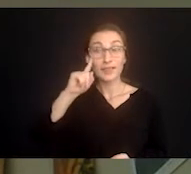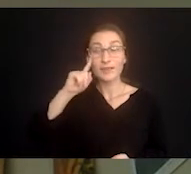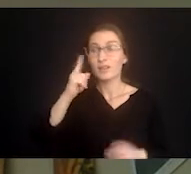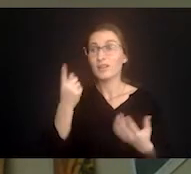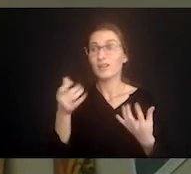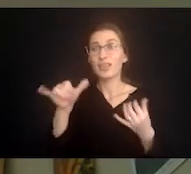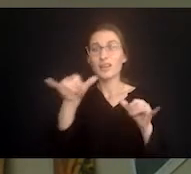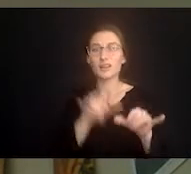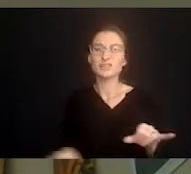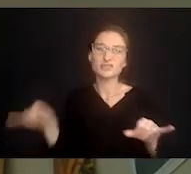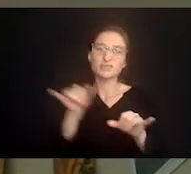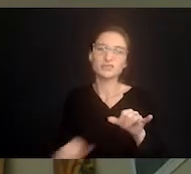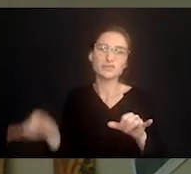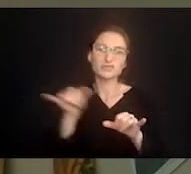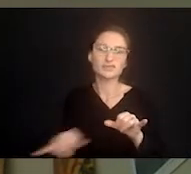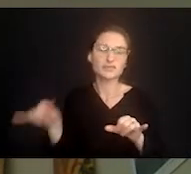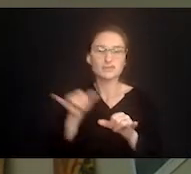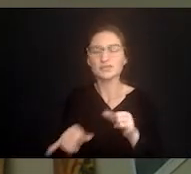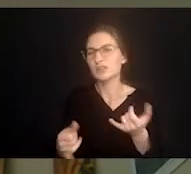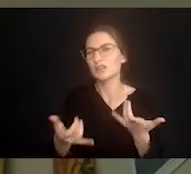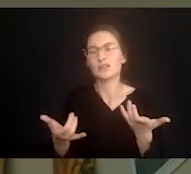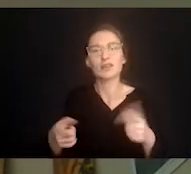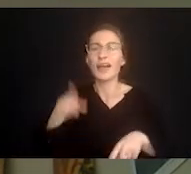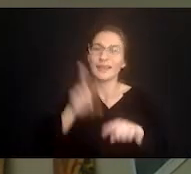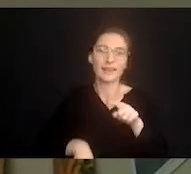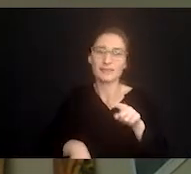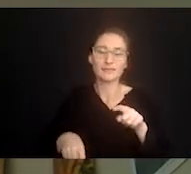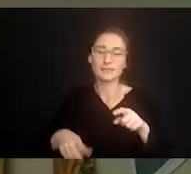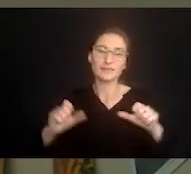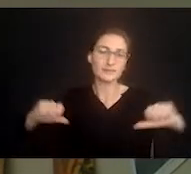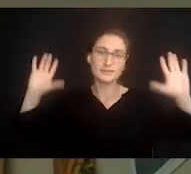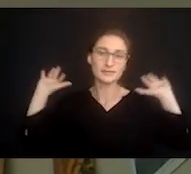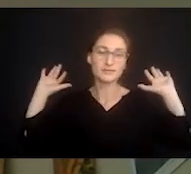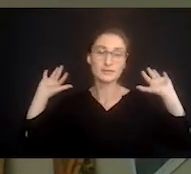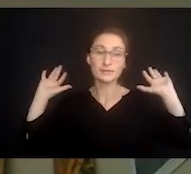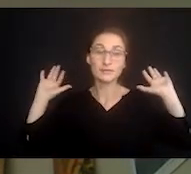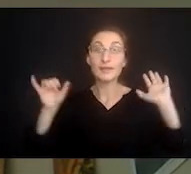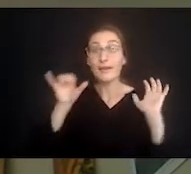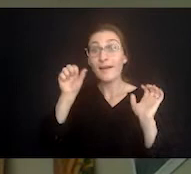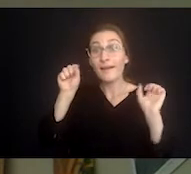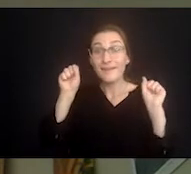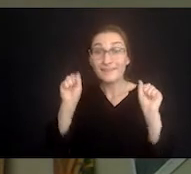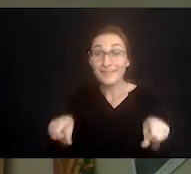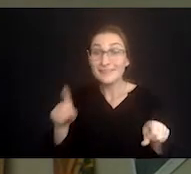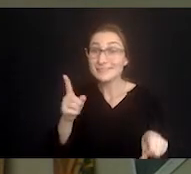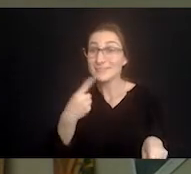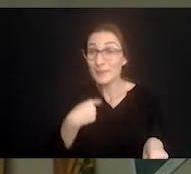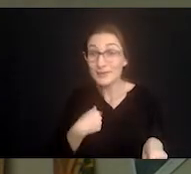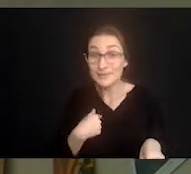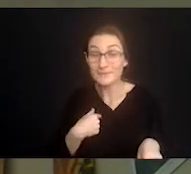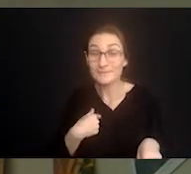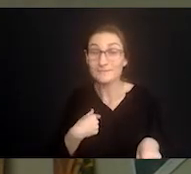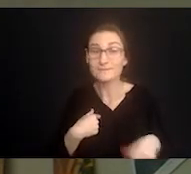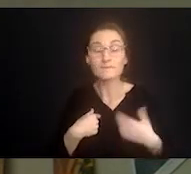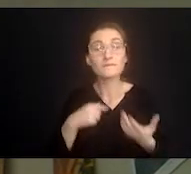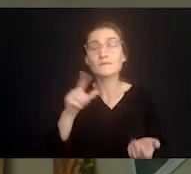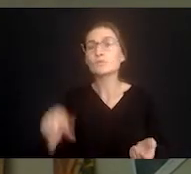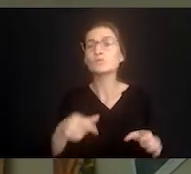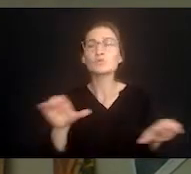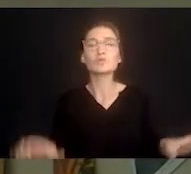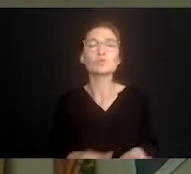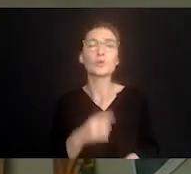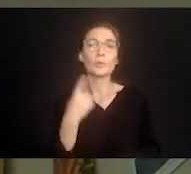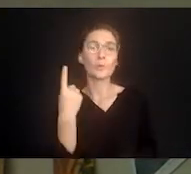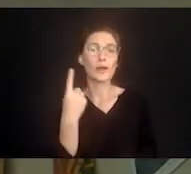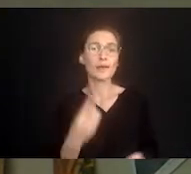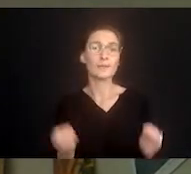more day let alone for another 20 years I tell myself I don't have to do this forever. I just need